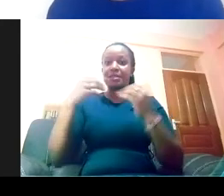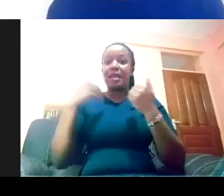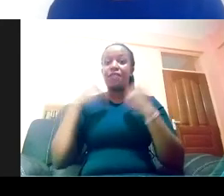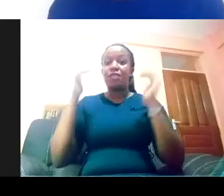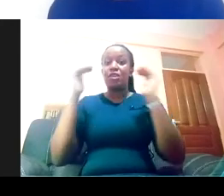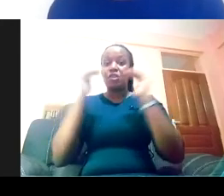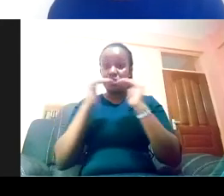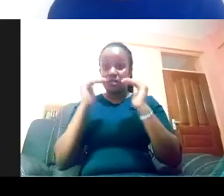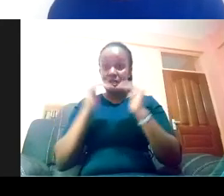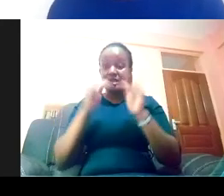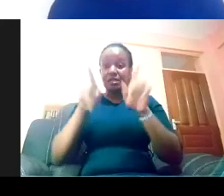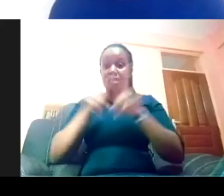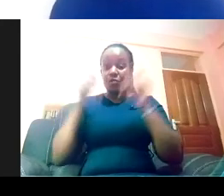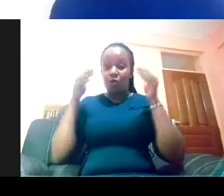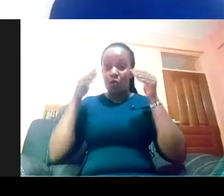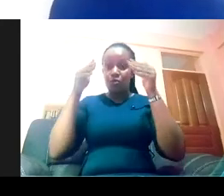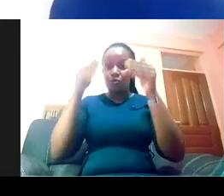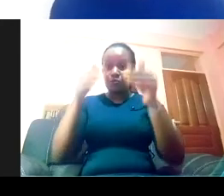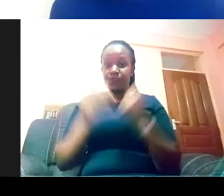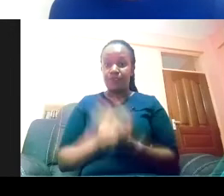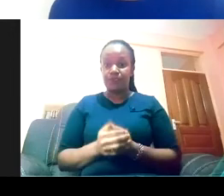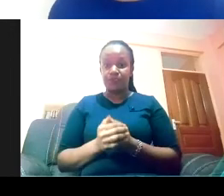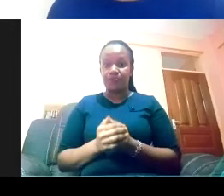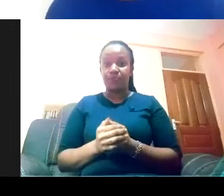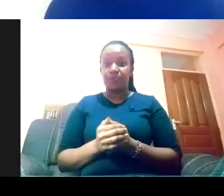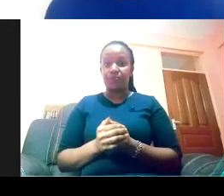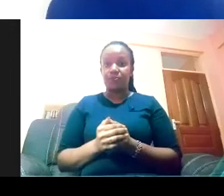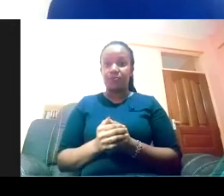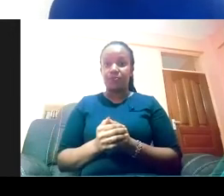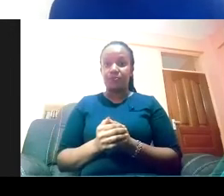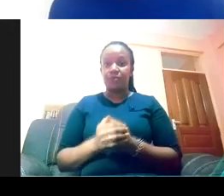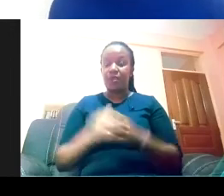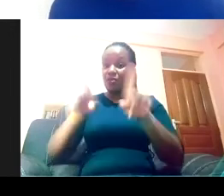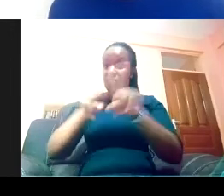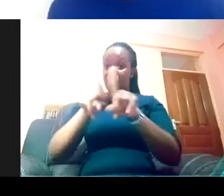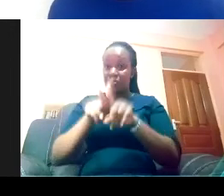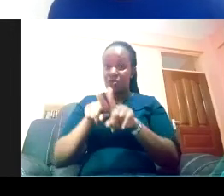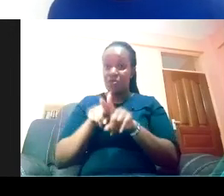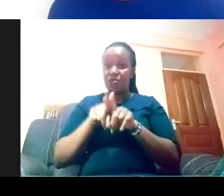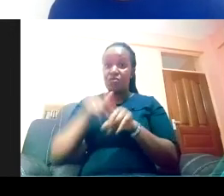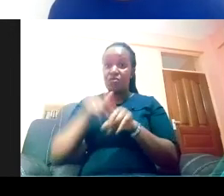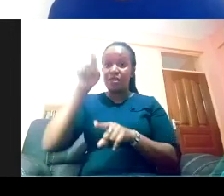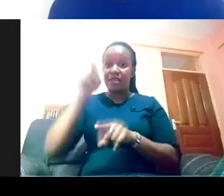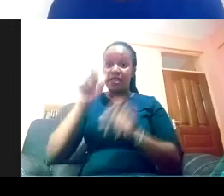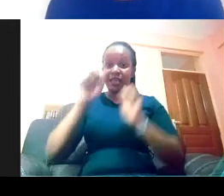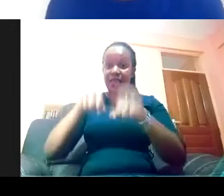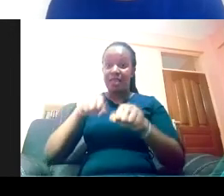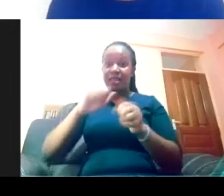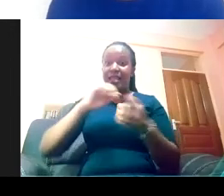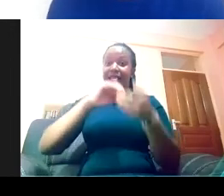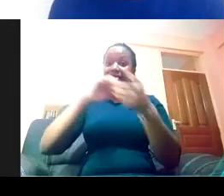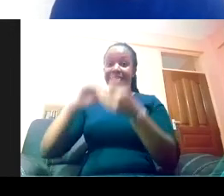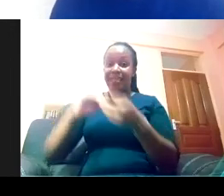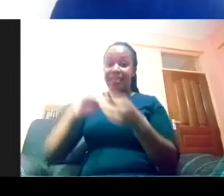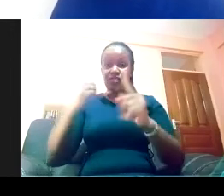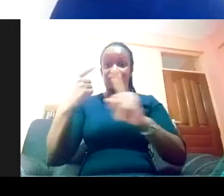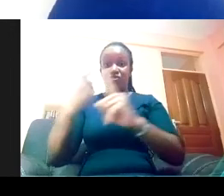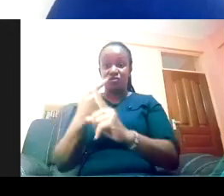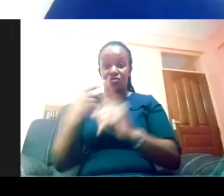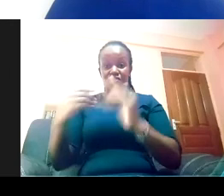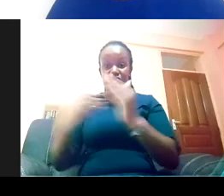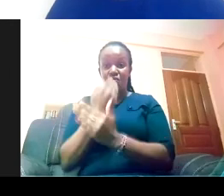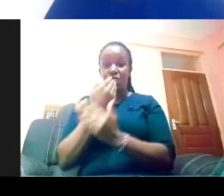community impacts. Also, you can engage community members and community-led organizations